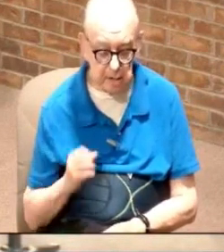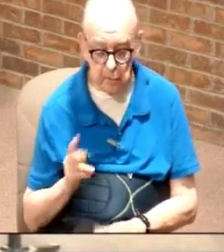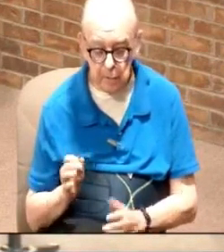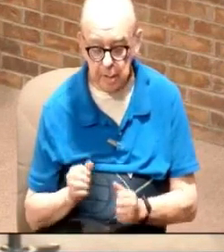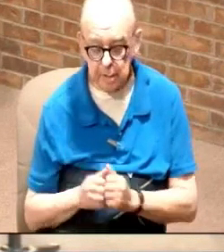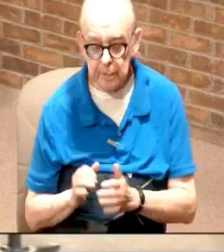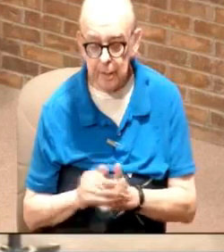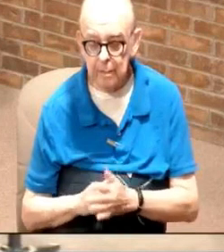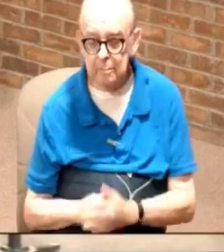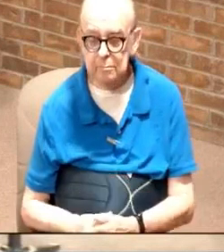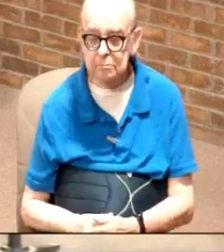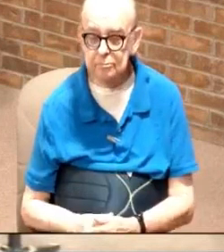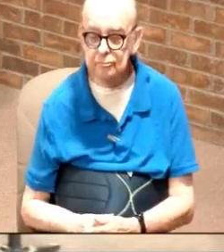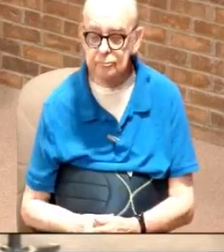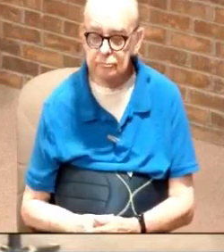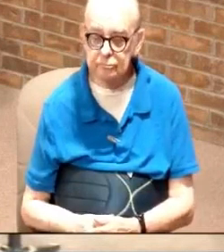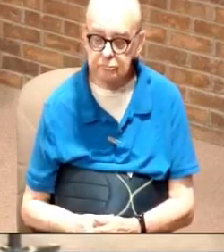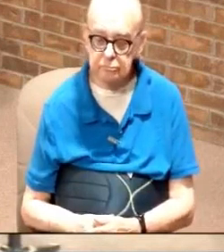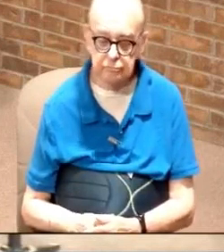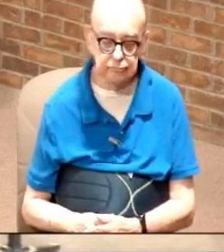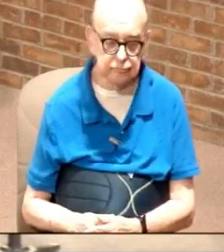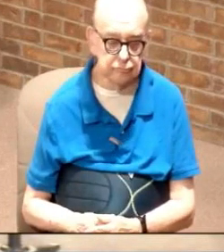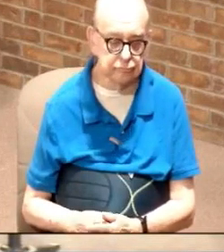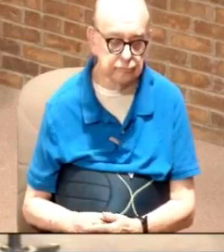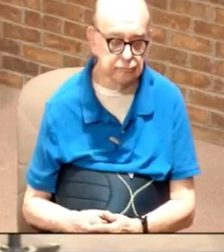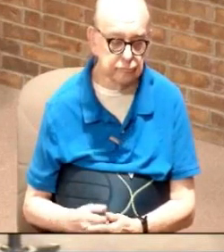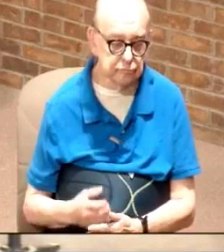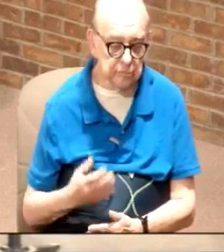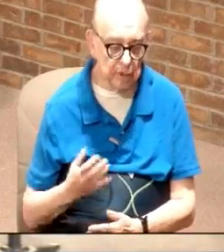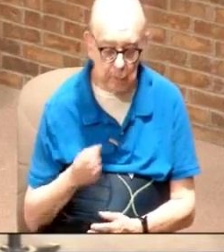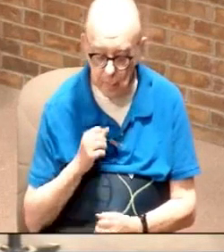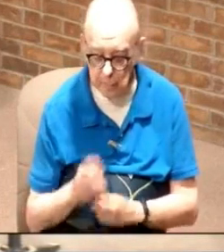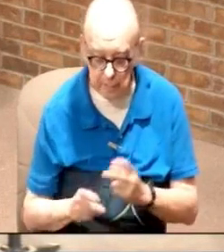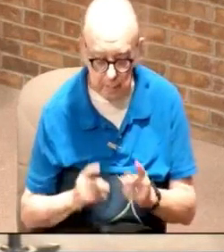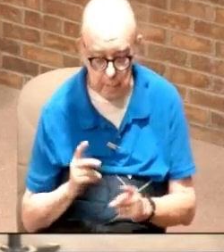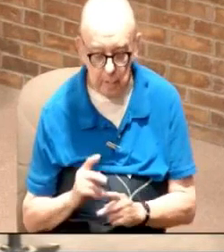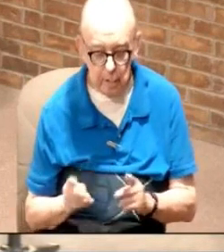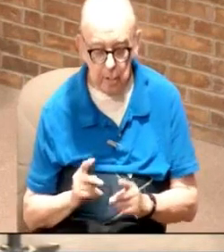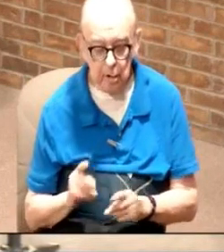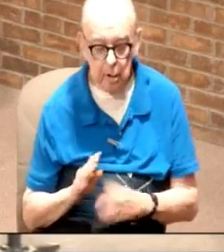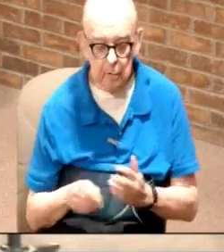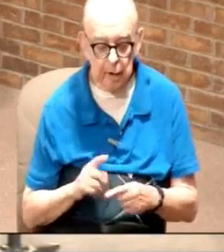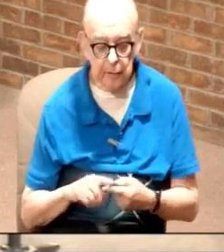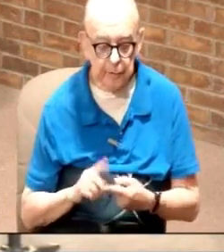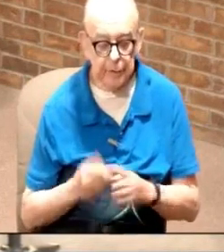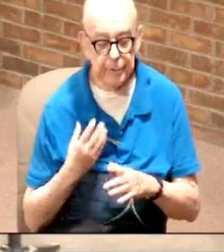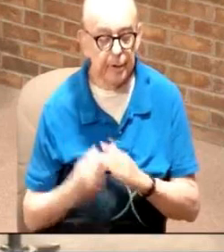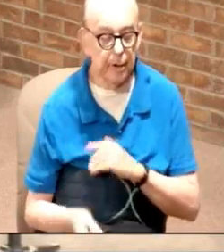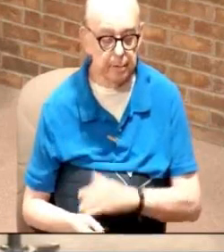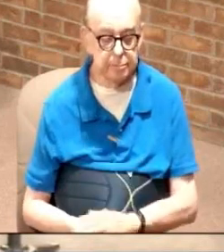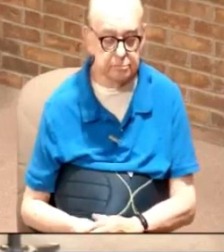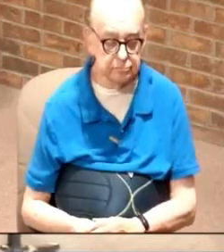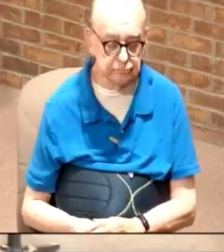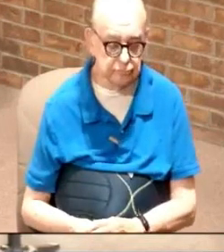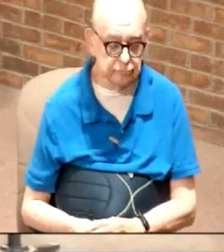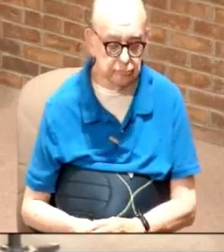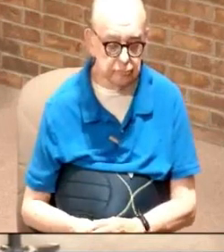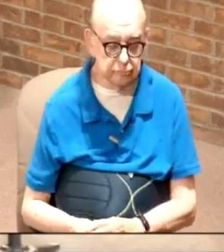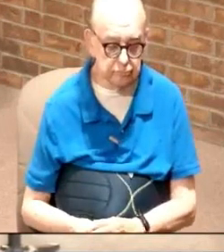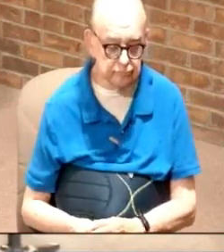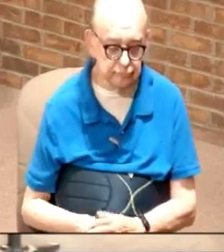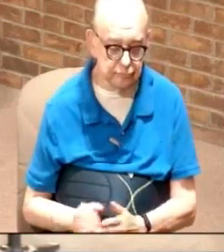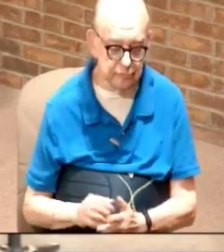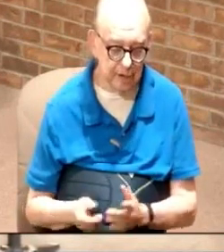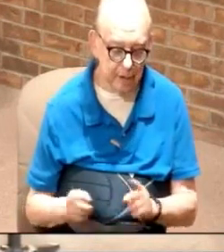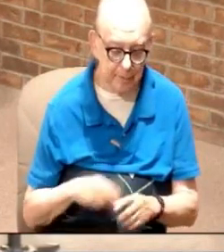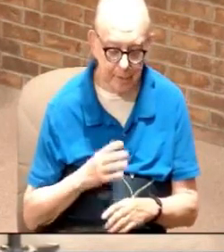you know because I don't want to be the oldest person in the world and all my friends are gone okay that that'll happen